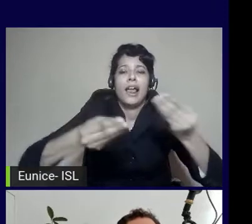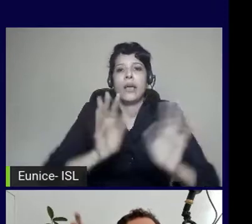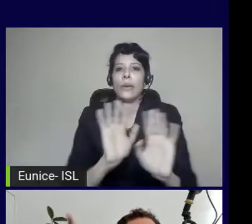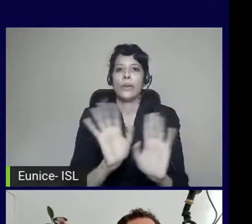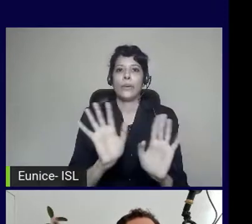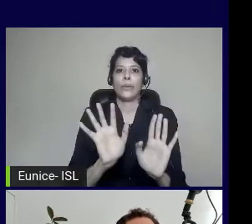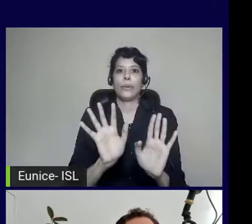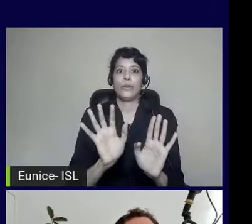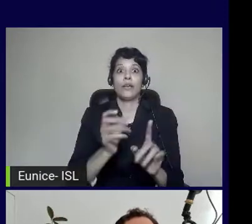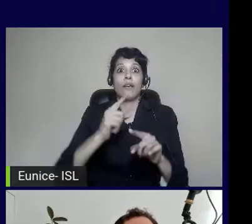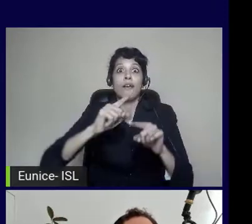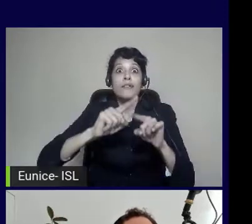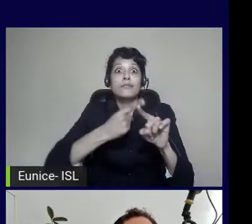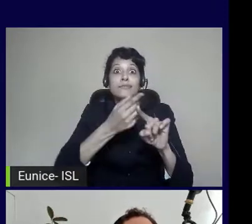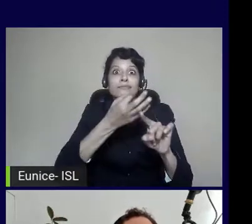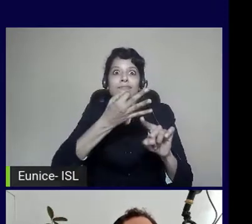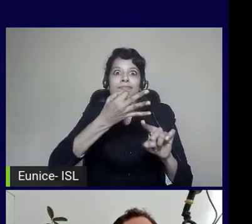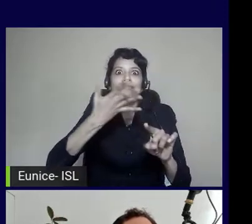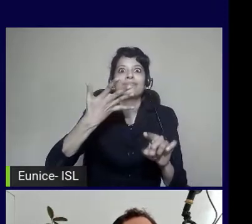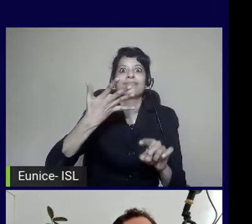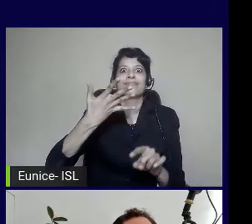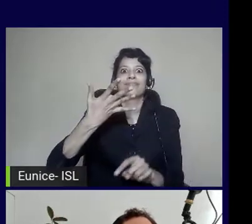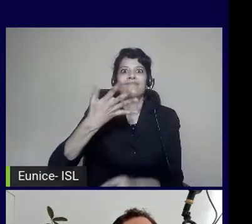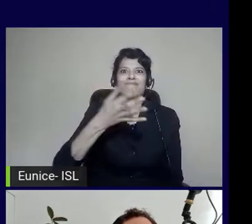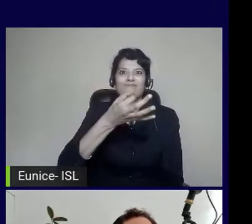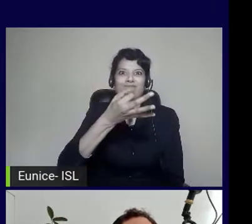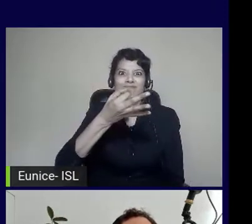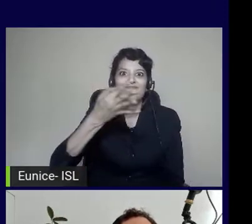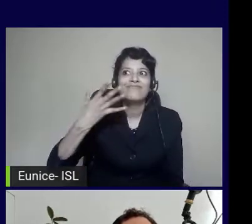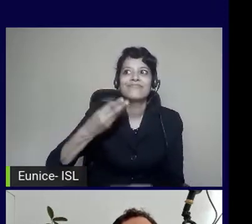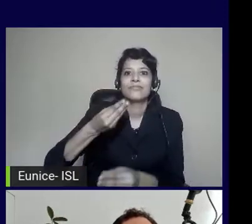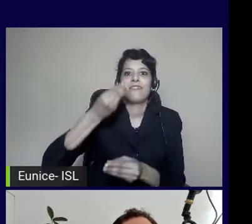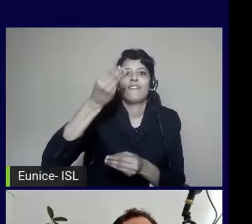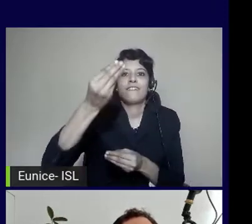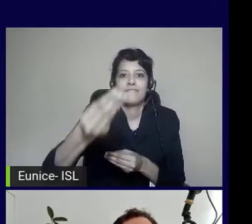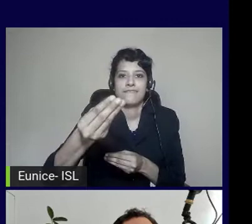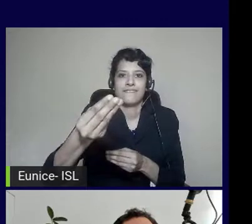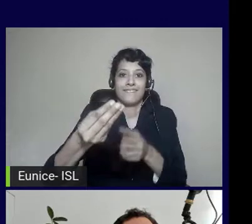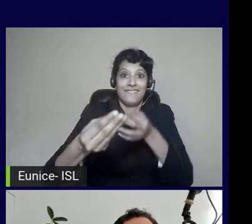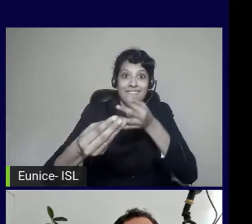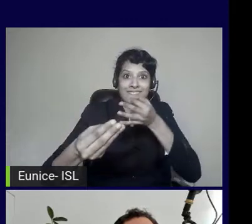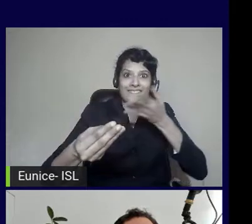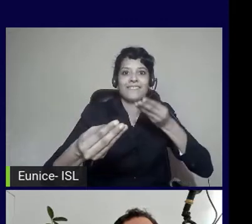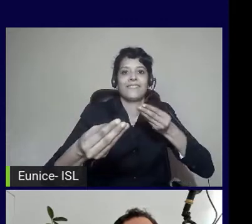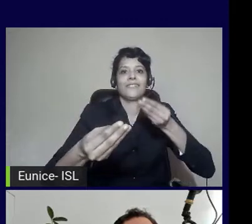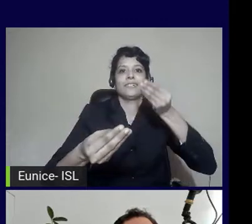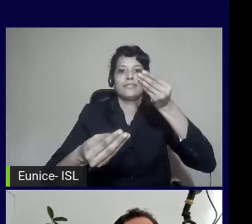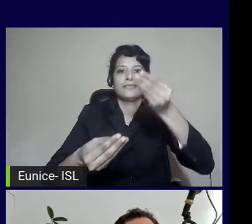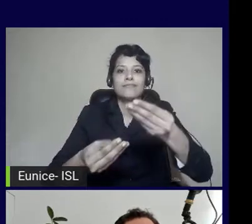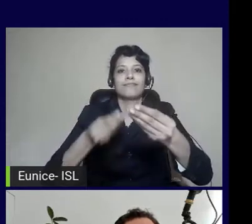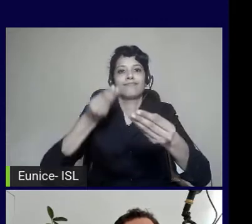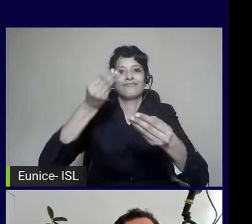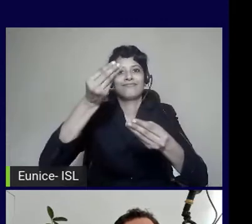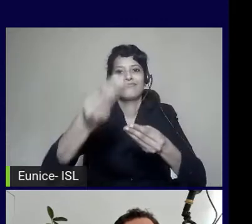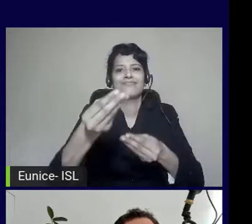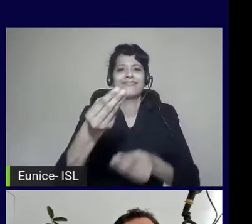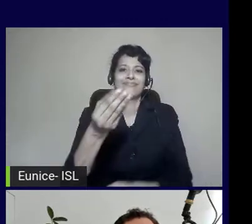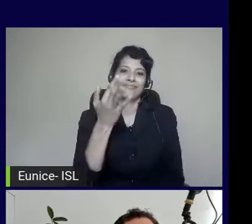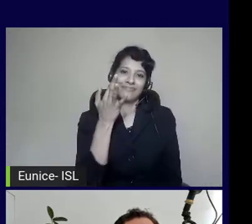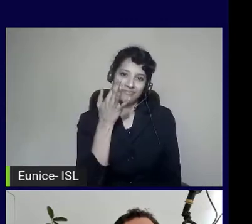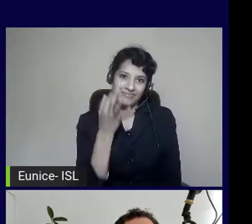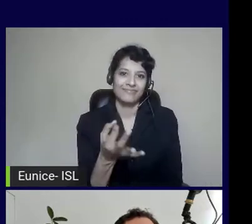supersize, more, more, more. Because we're living longer, our focus is starting to shift towards improving the quality of life.